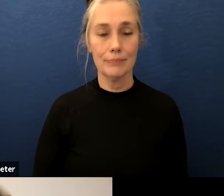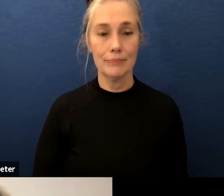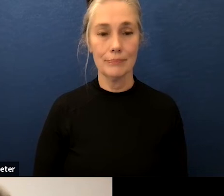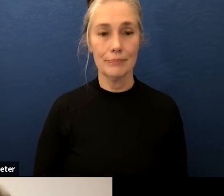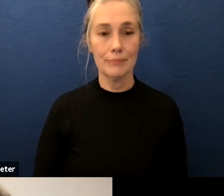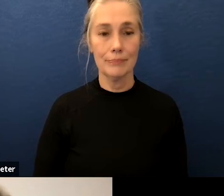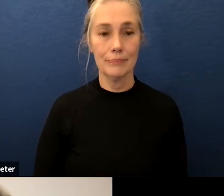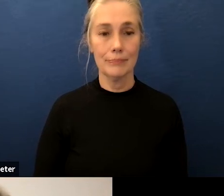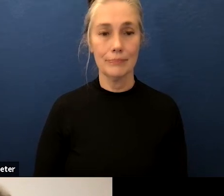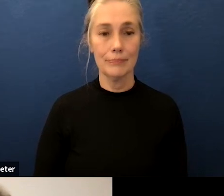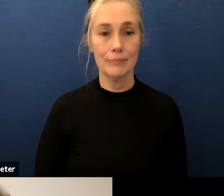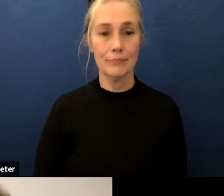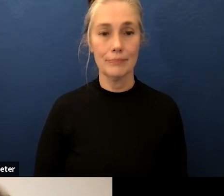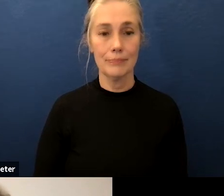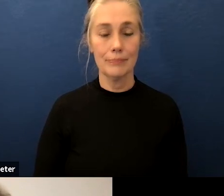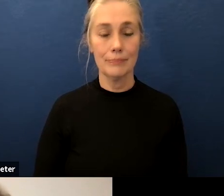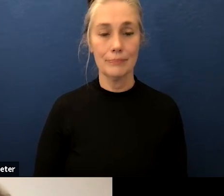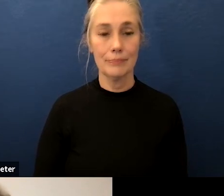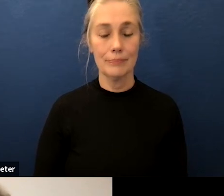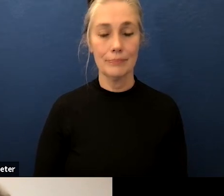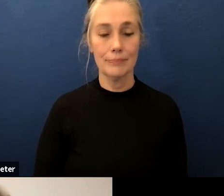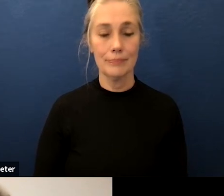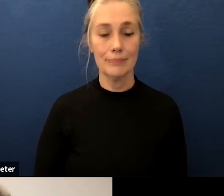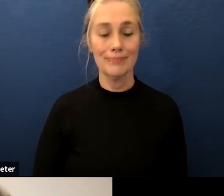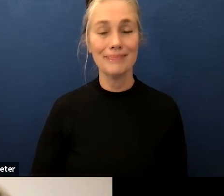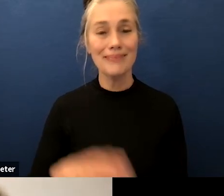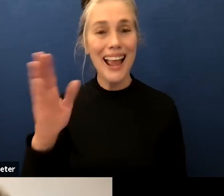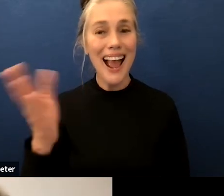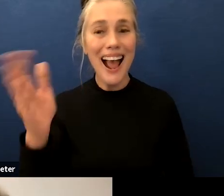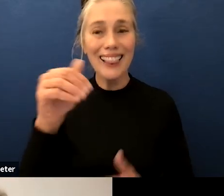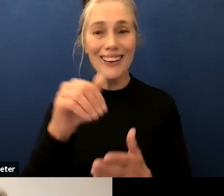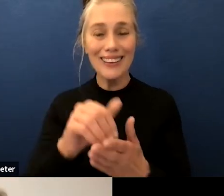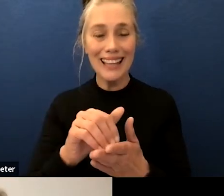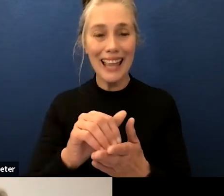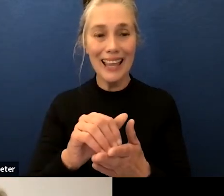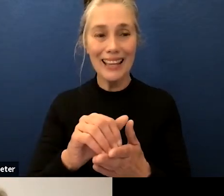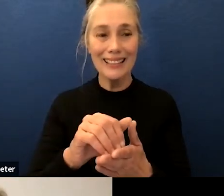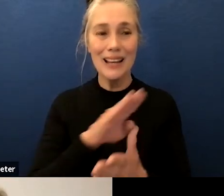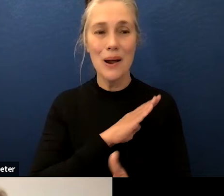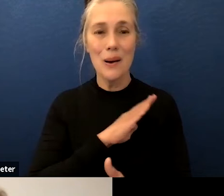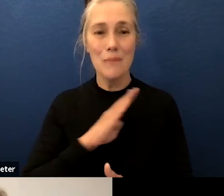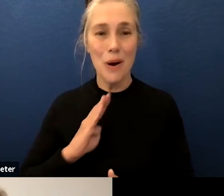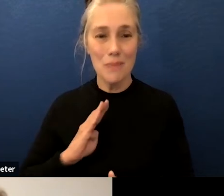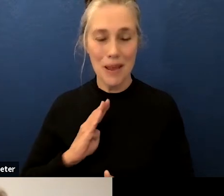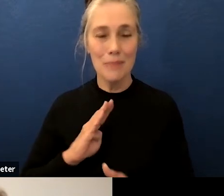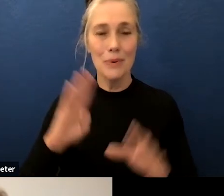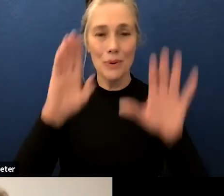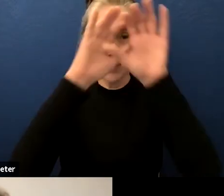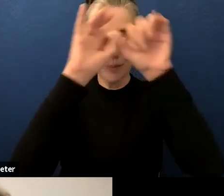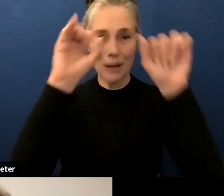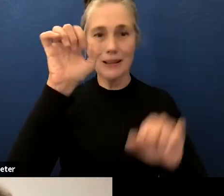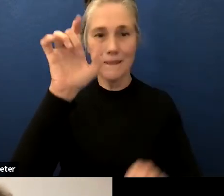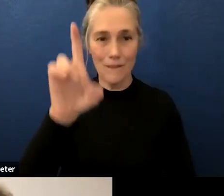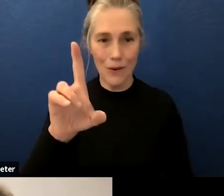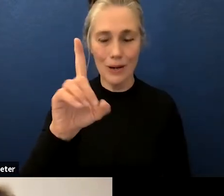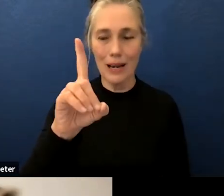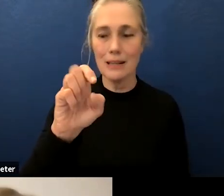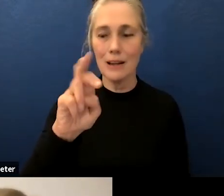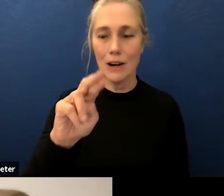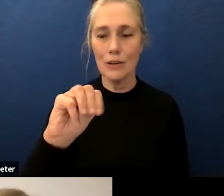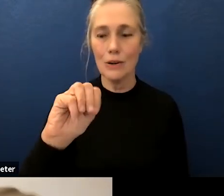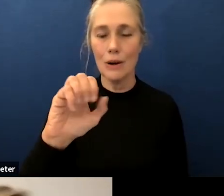cabinet hello again board members president ford and dr maldonado